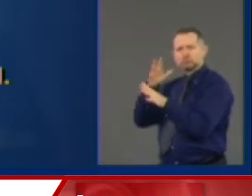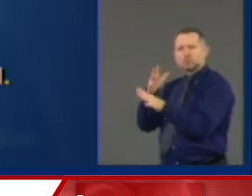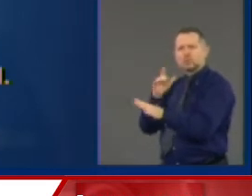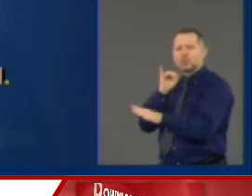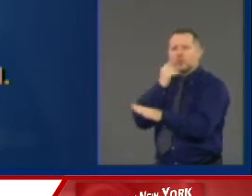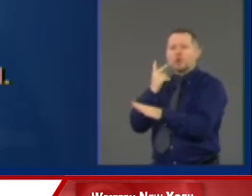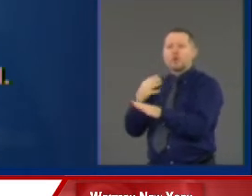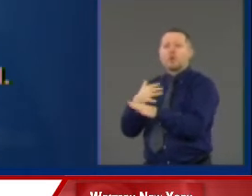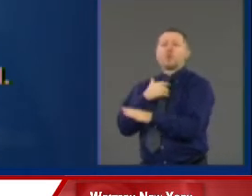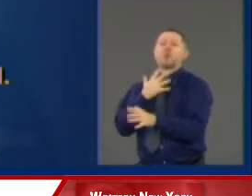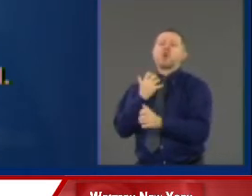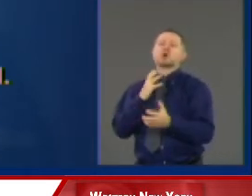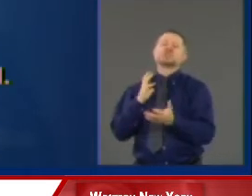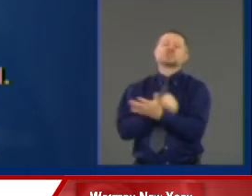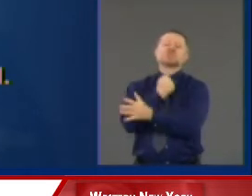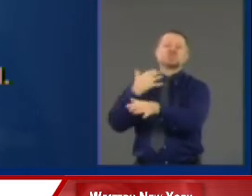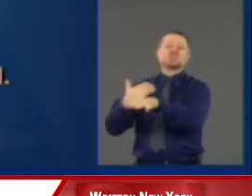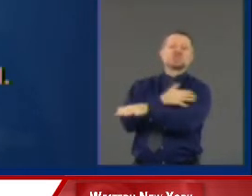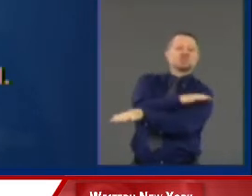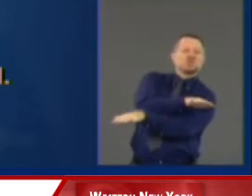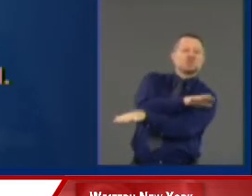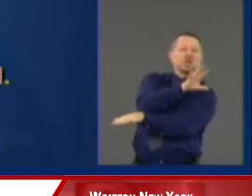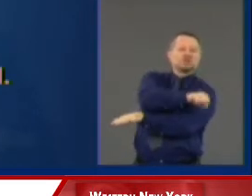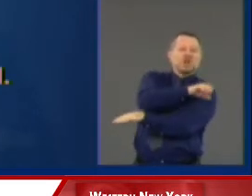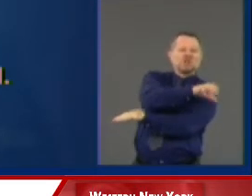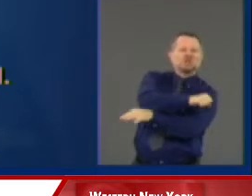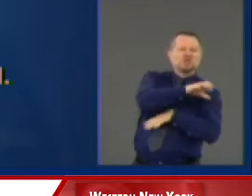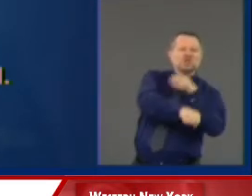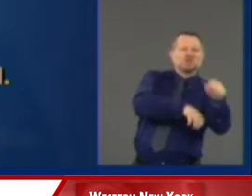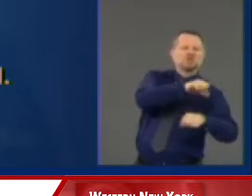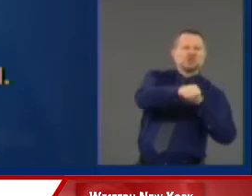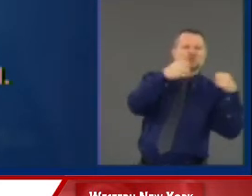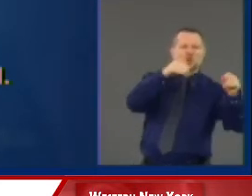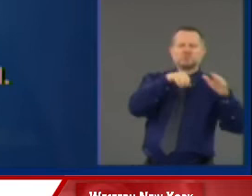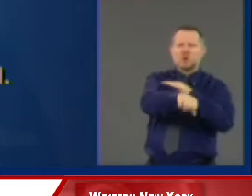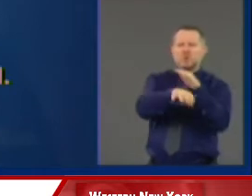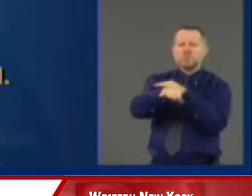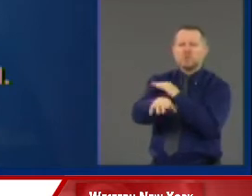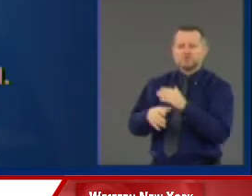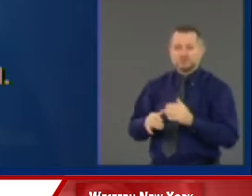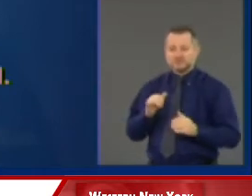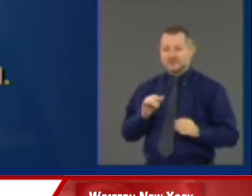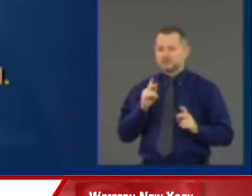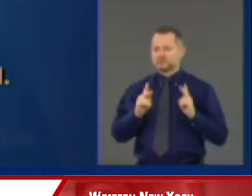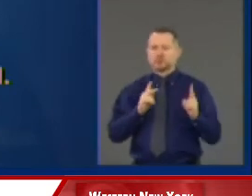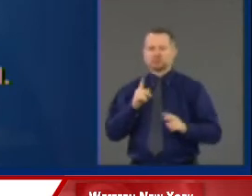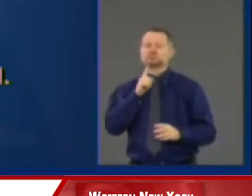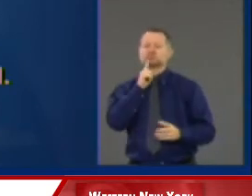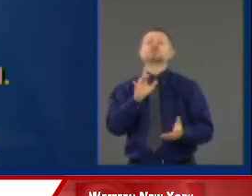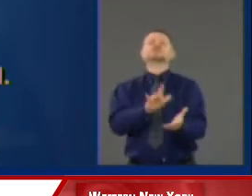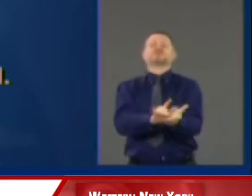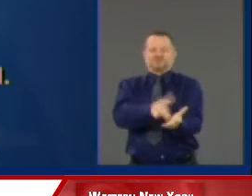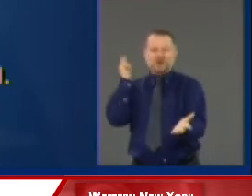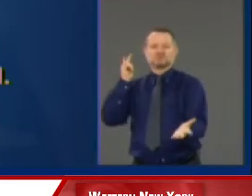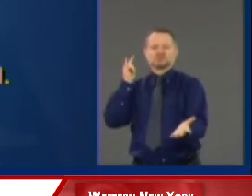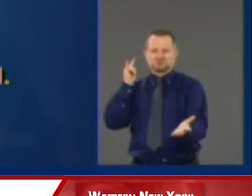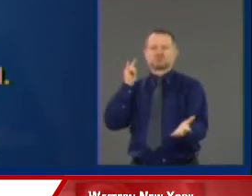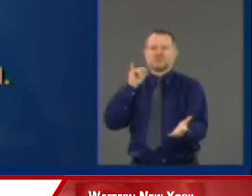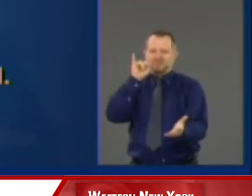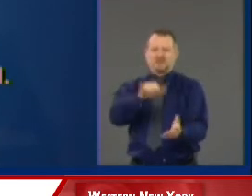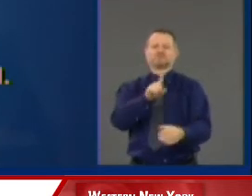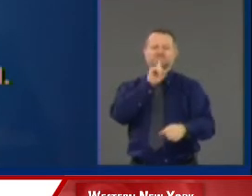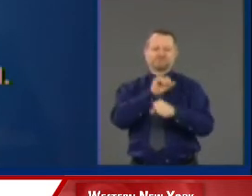Yes, you can. And there are people and forces who will exploit that moment. And I believe that's happening.